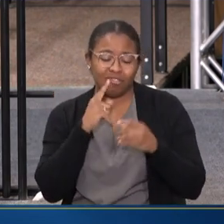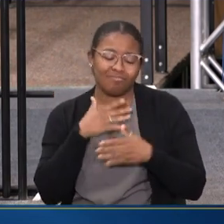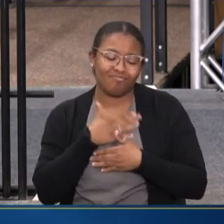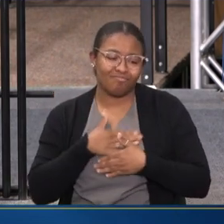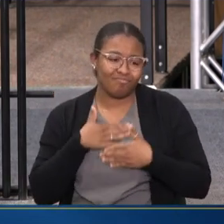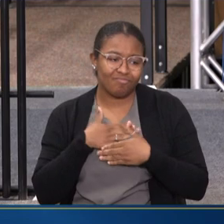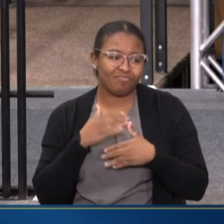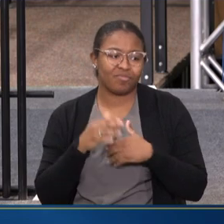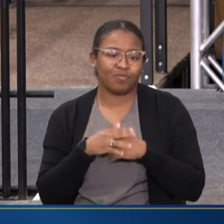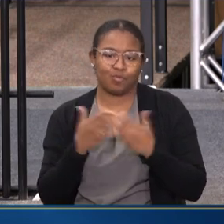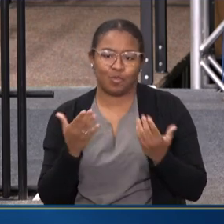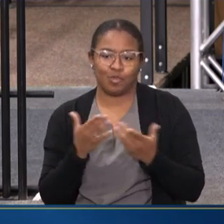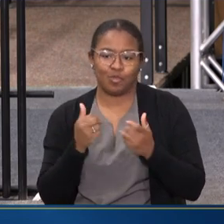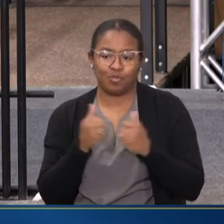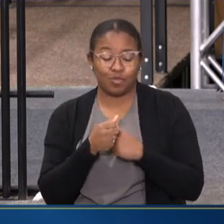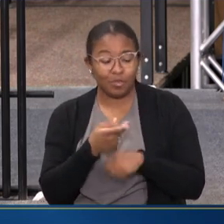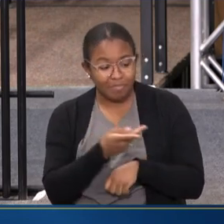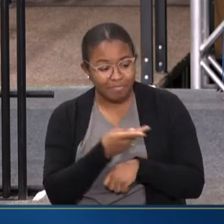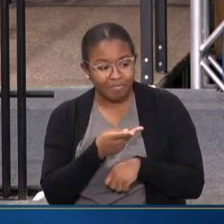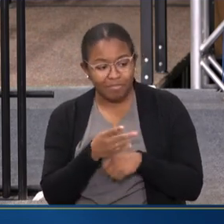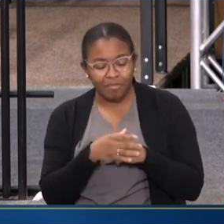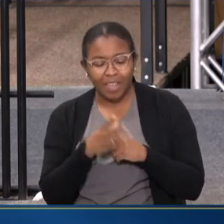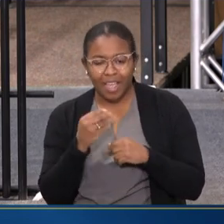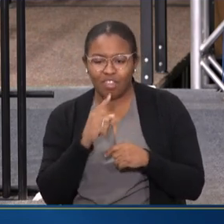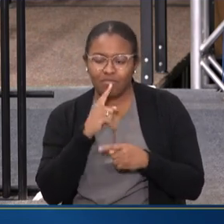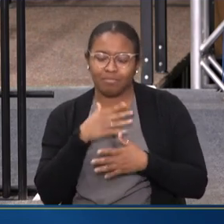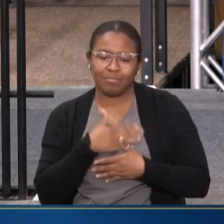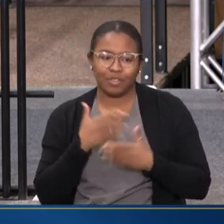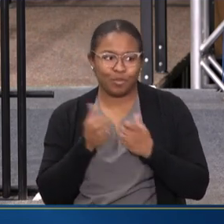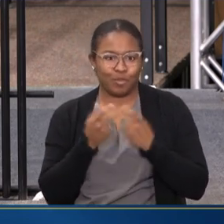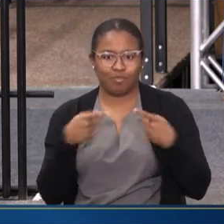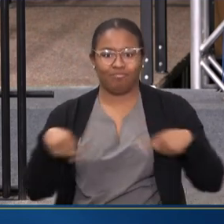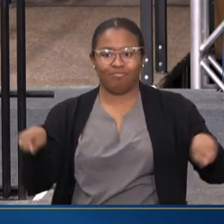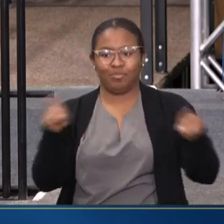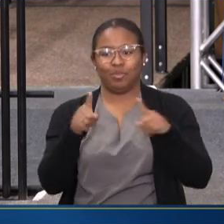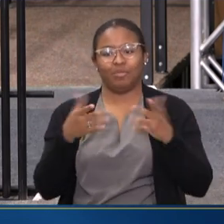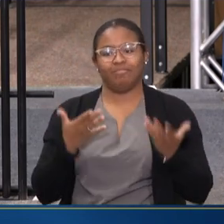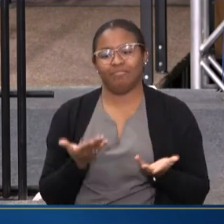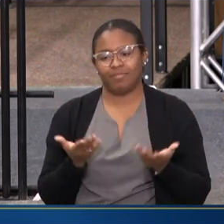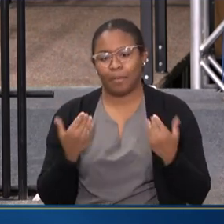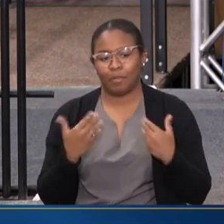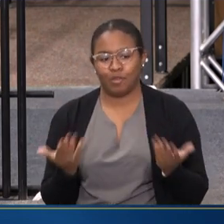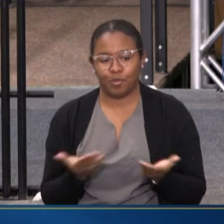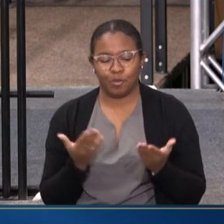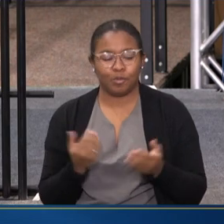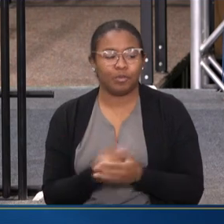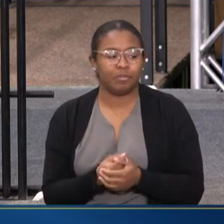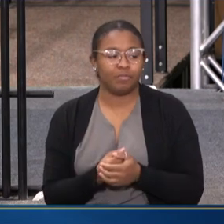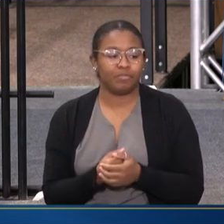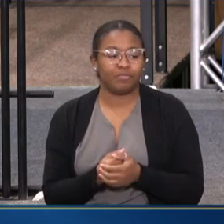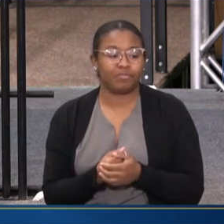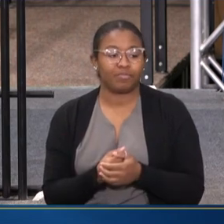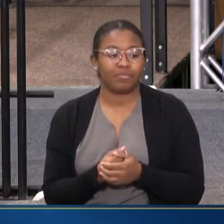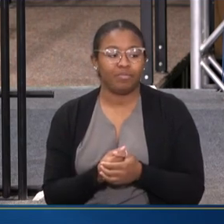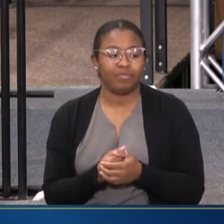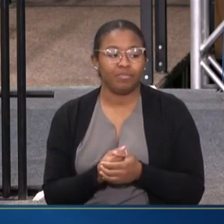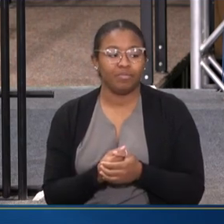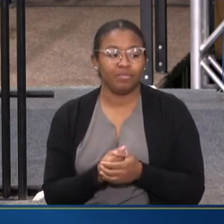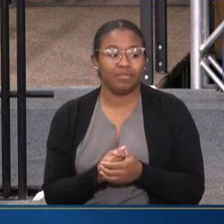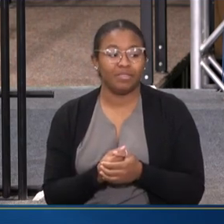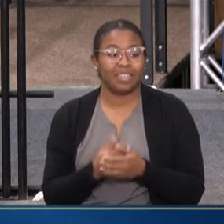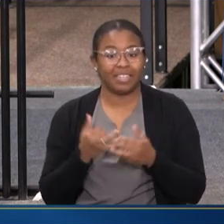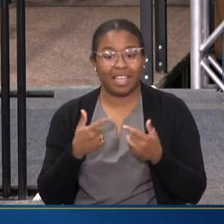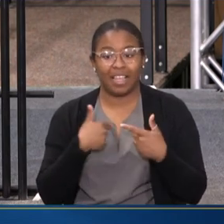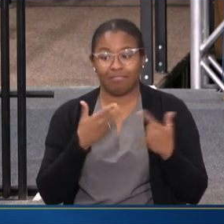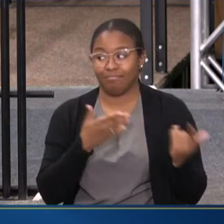to be here with both of you, and it's been a pleasure to be here with all of you. And I am going to kick